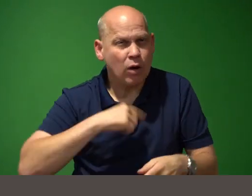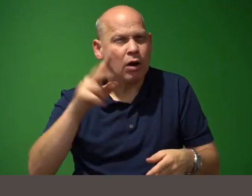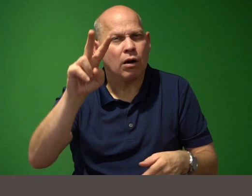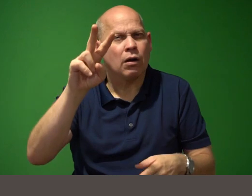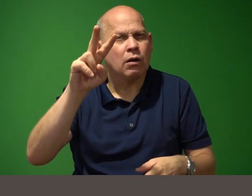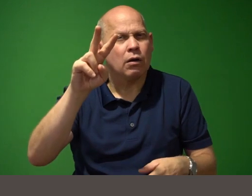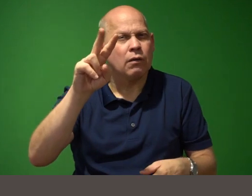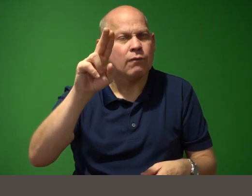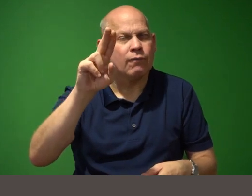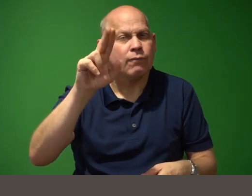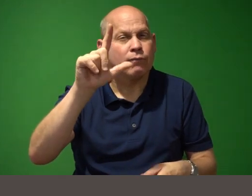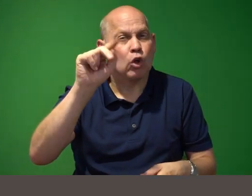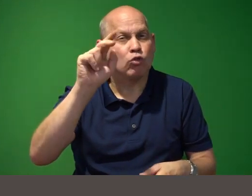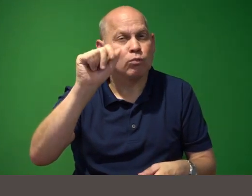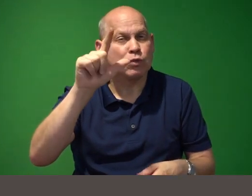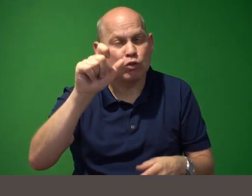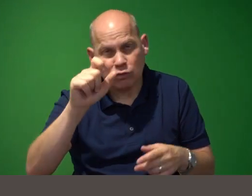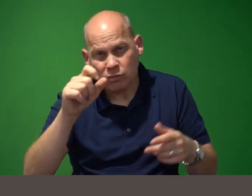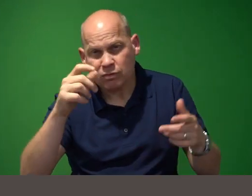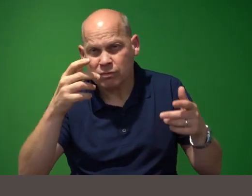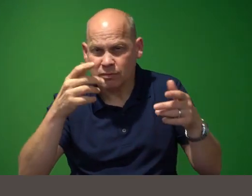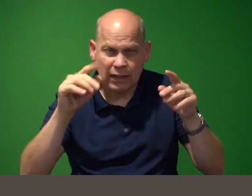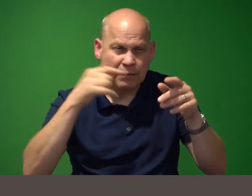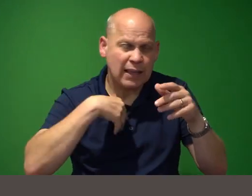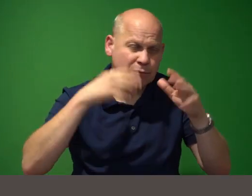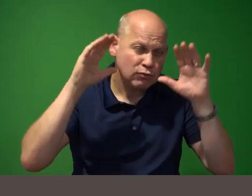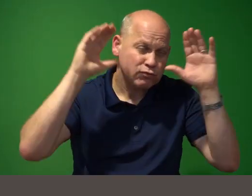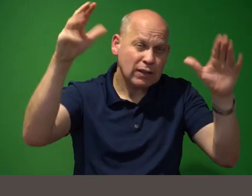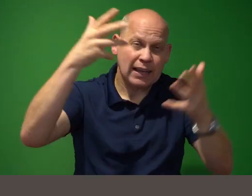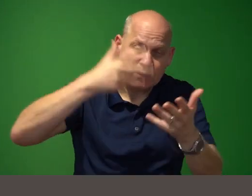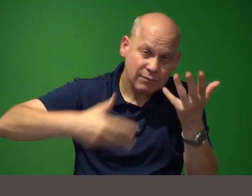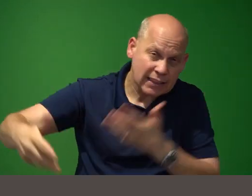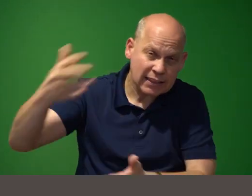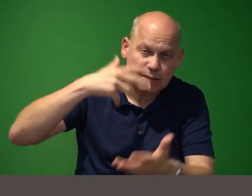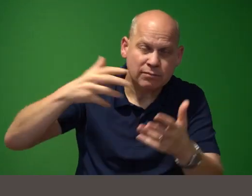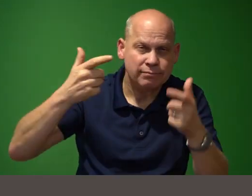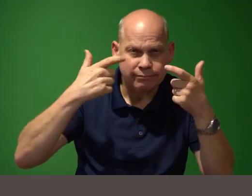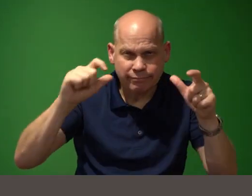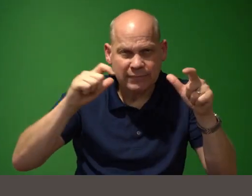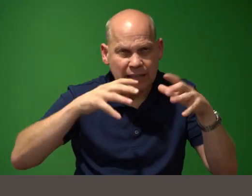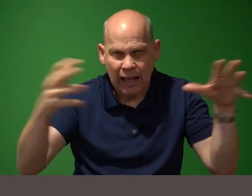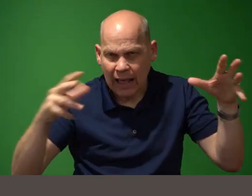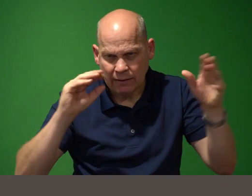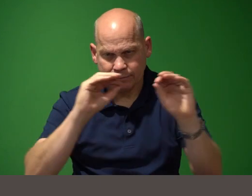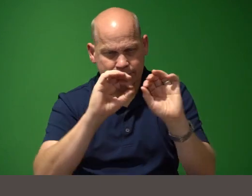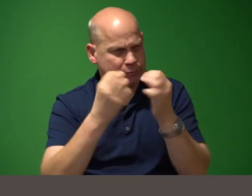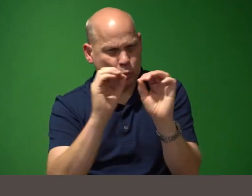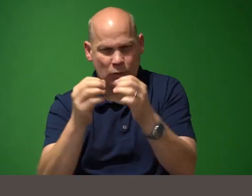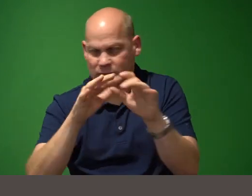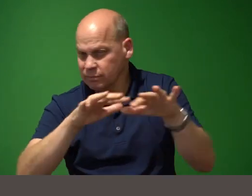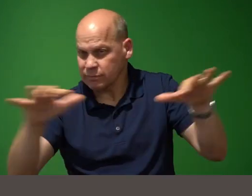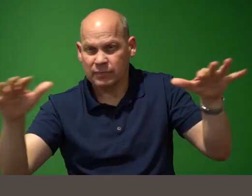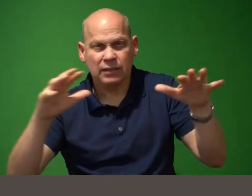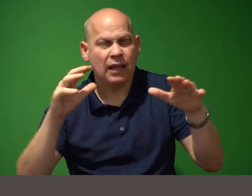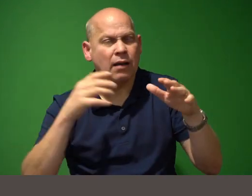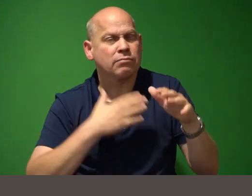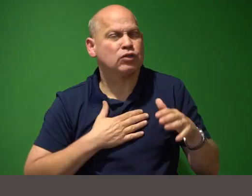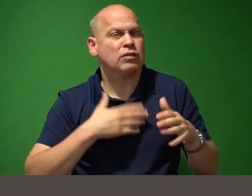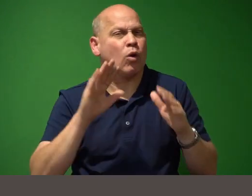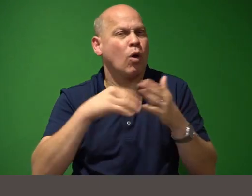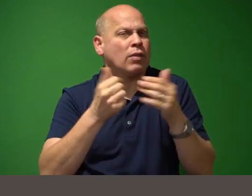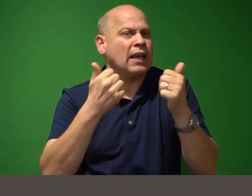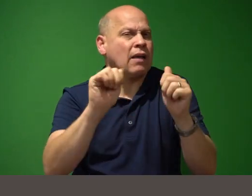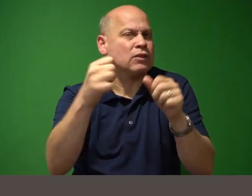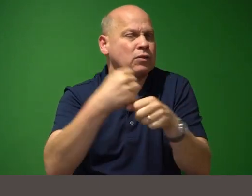masks having great ventilation i really appreciate all the work that the organizers are doing in that respect um and